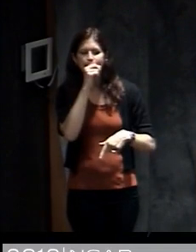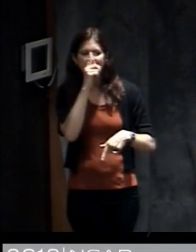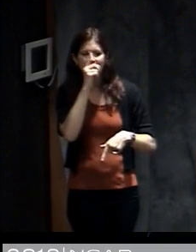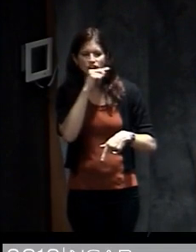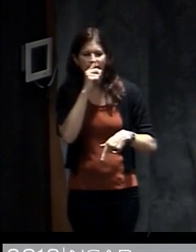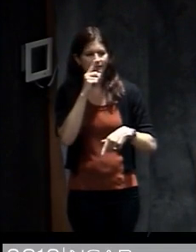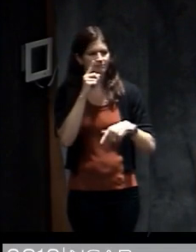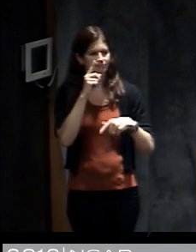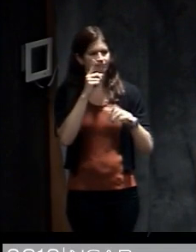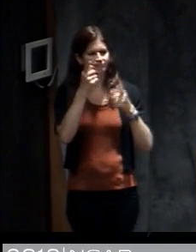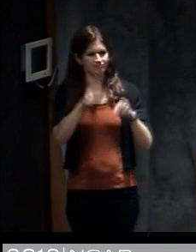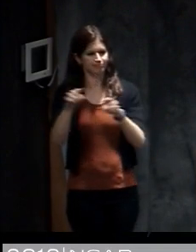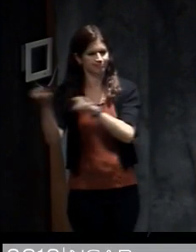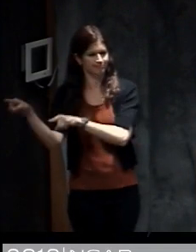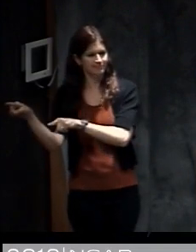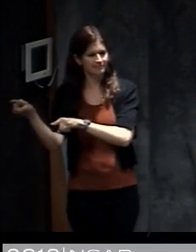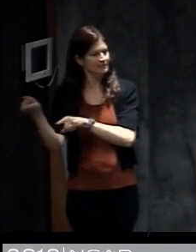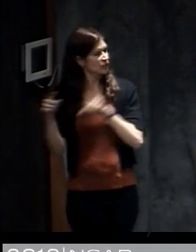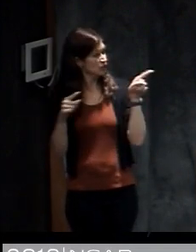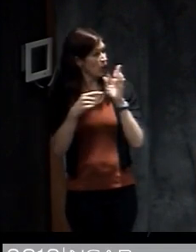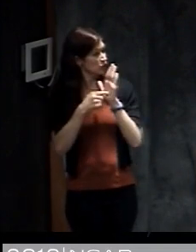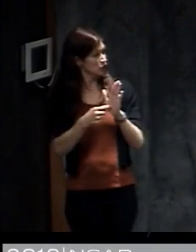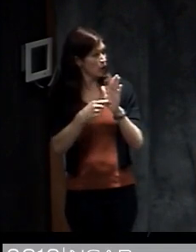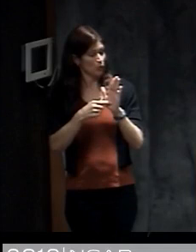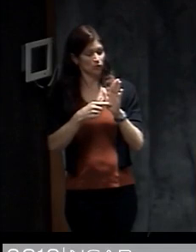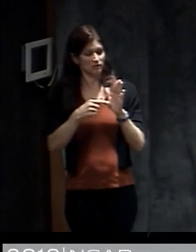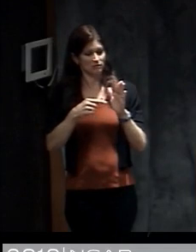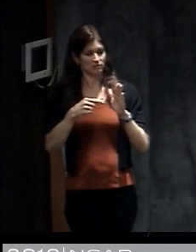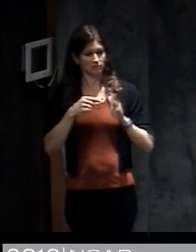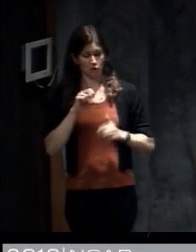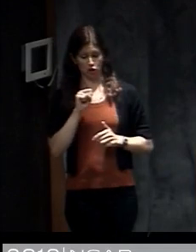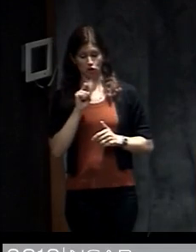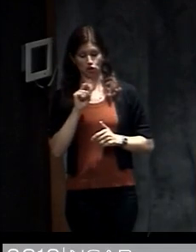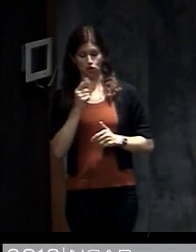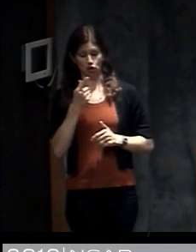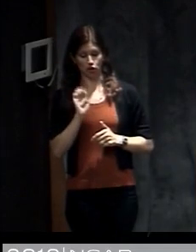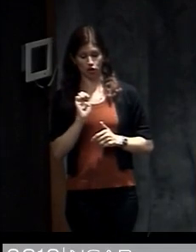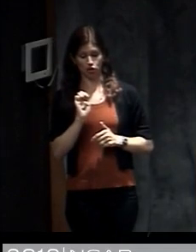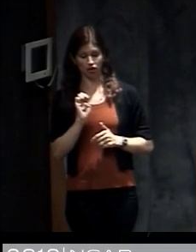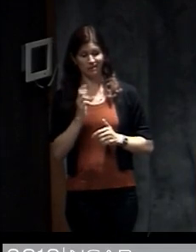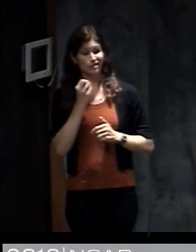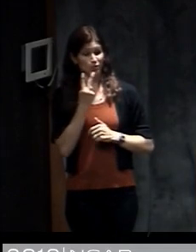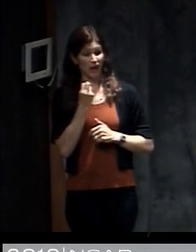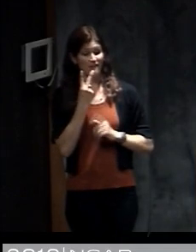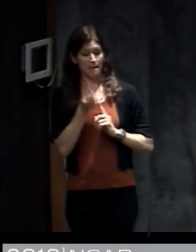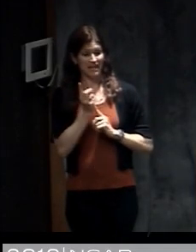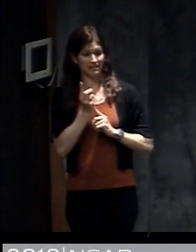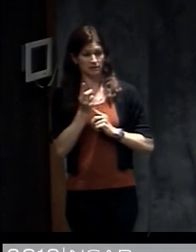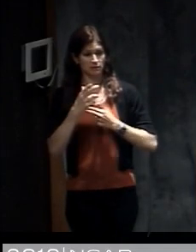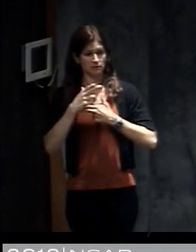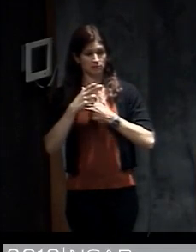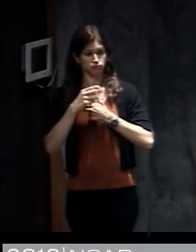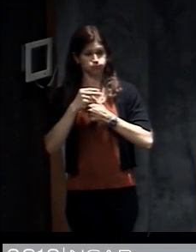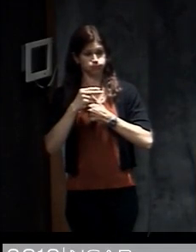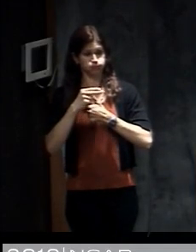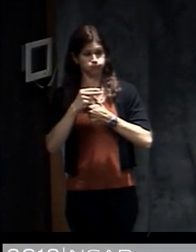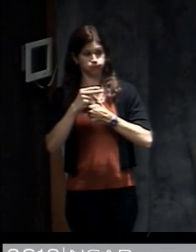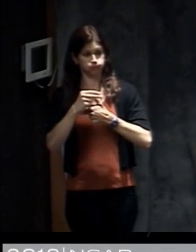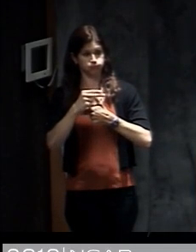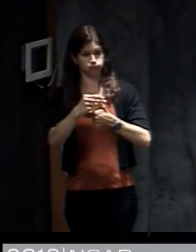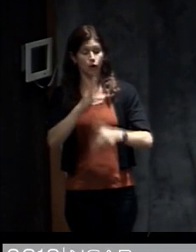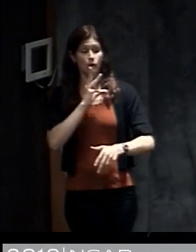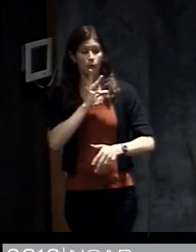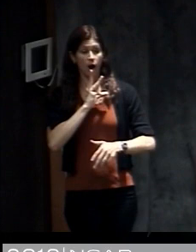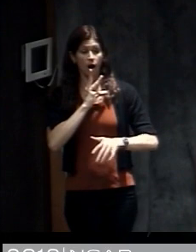from our storm surge modeling, how surge evolves in a neighborhood over the course of about 12 minutes. You can see the water coming in and